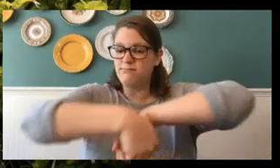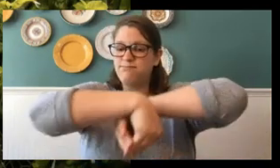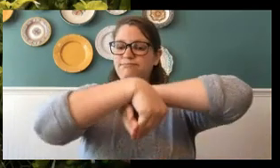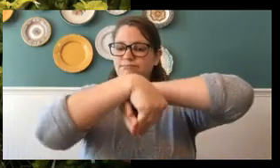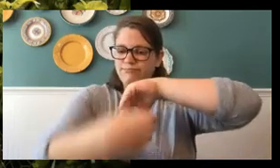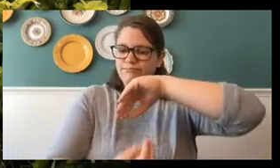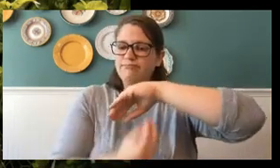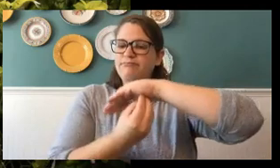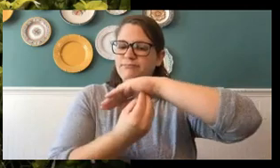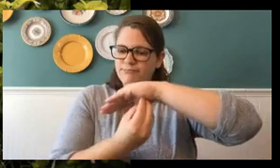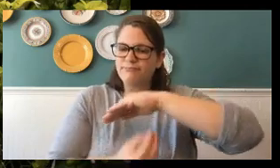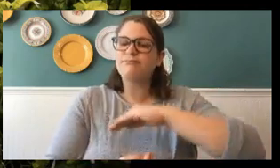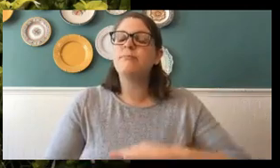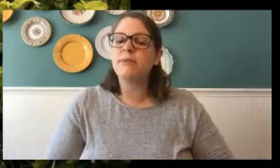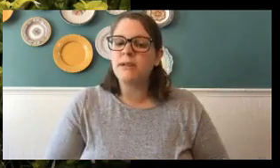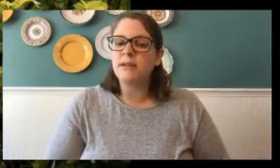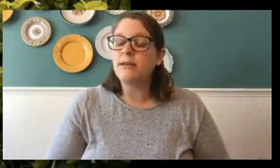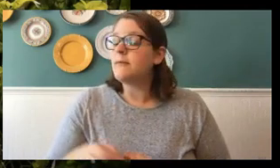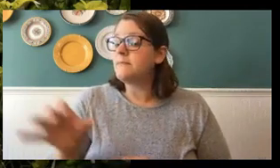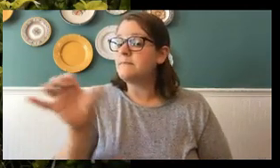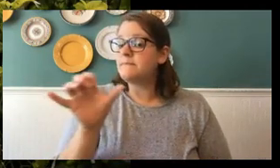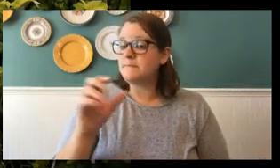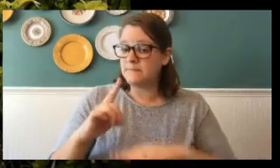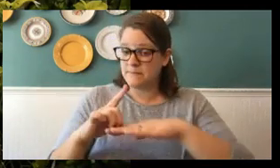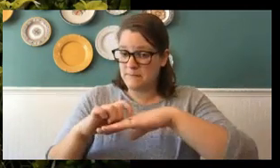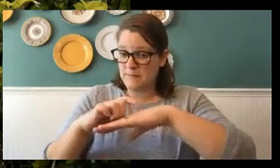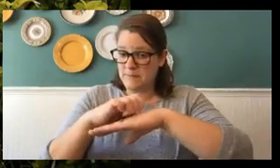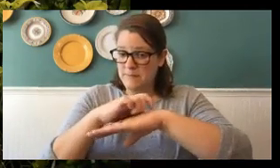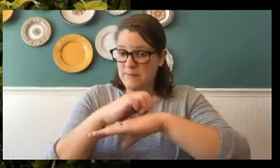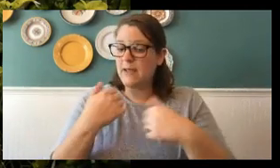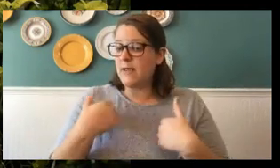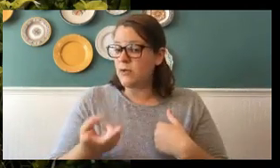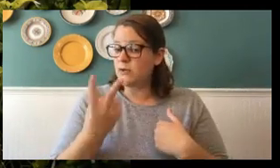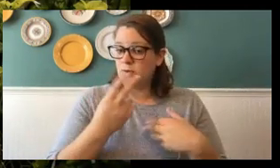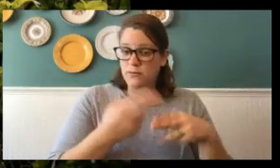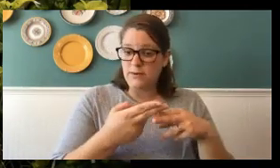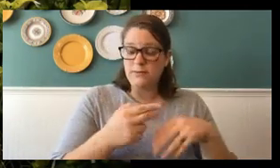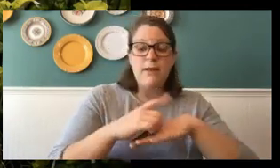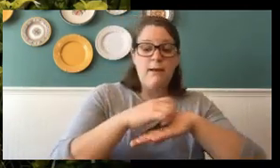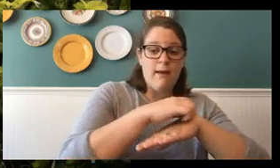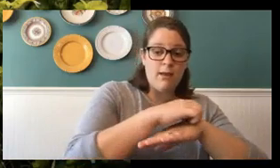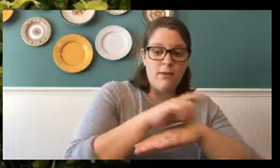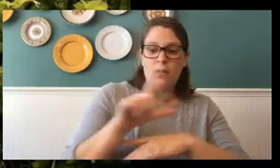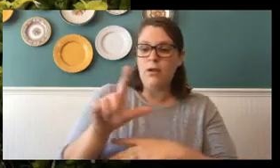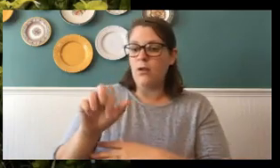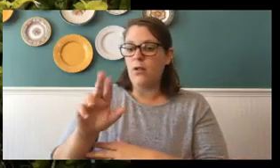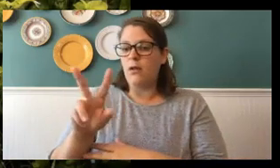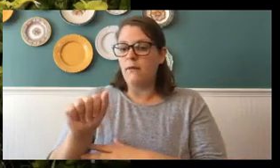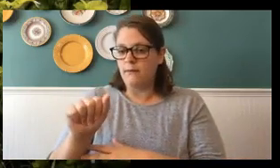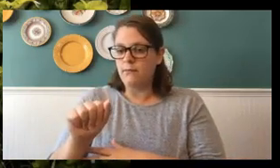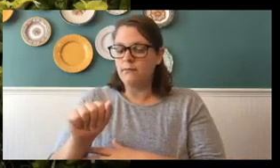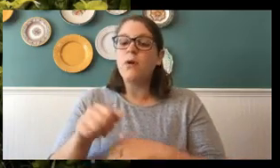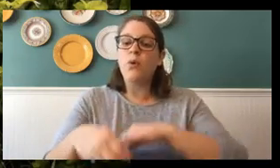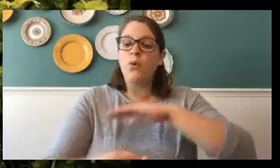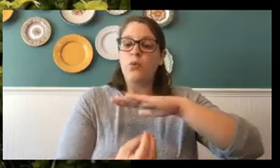chrysalis. Now, just like caterpillar has two names, caterpillar and larva, chrysalis has